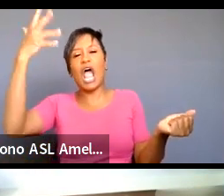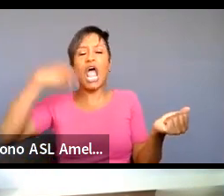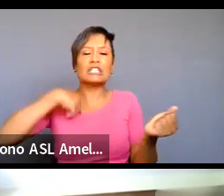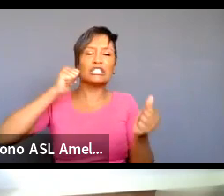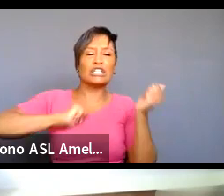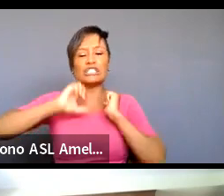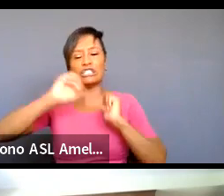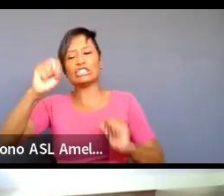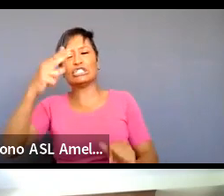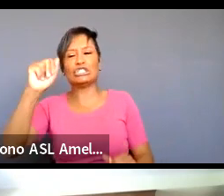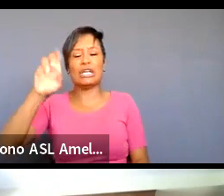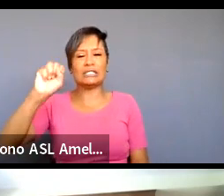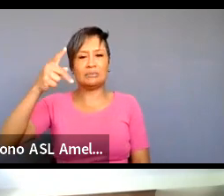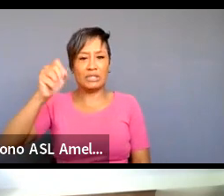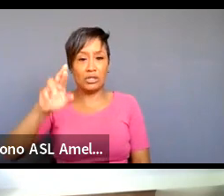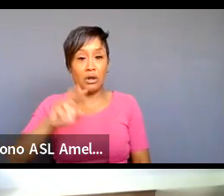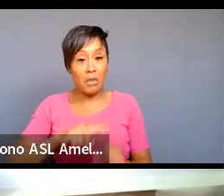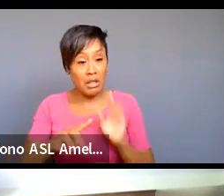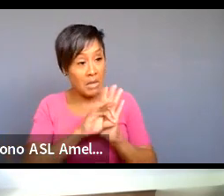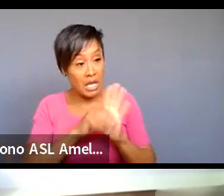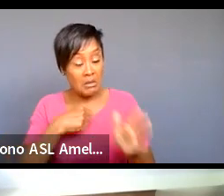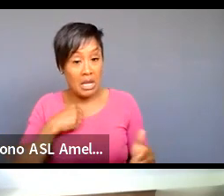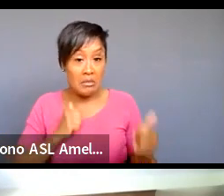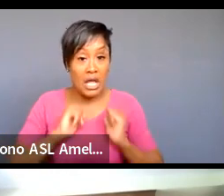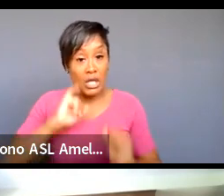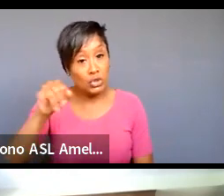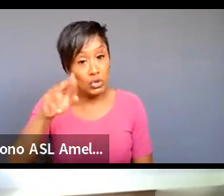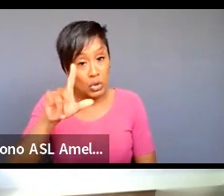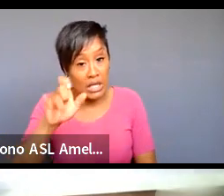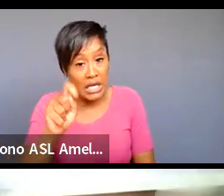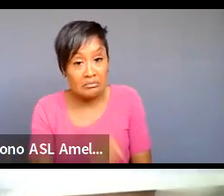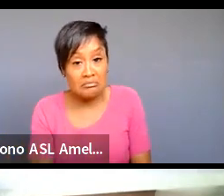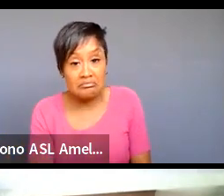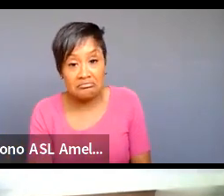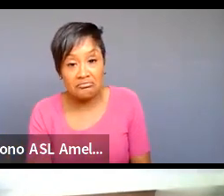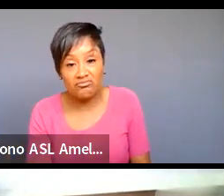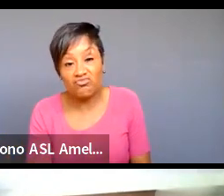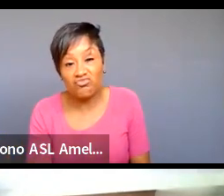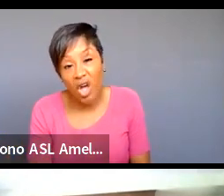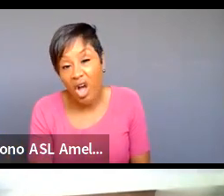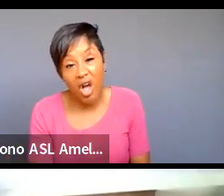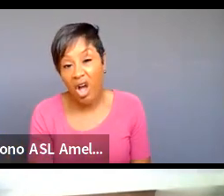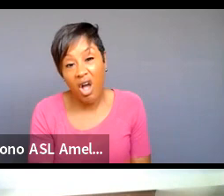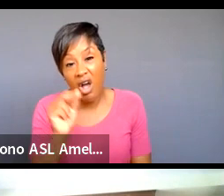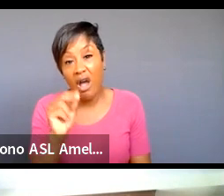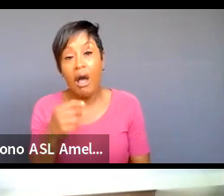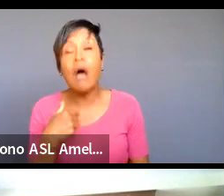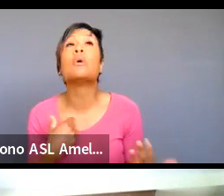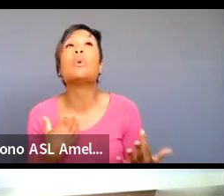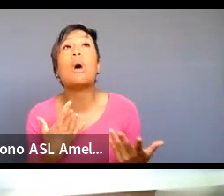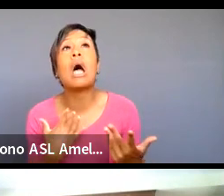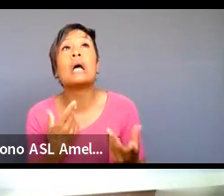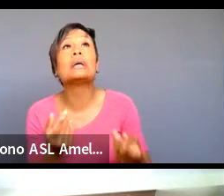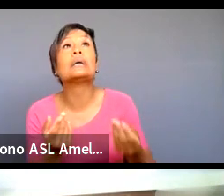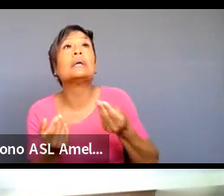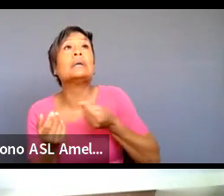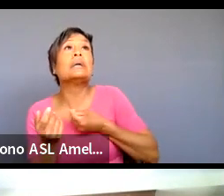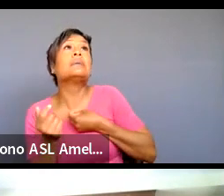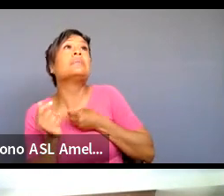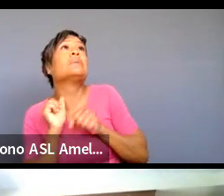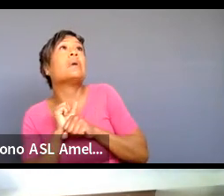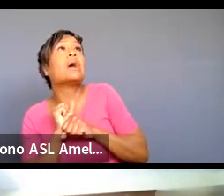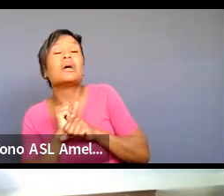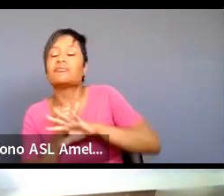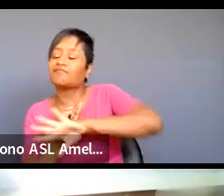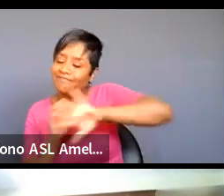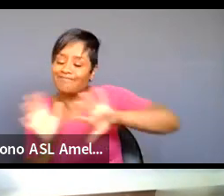am i playing julia anytime soon the reality is no and i do not wait for my work to come to me i had to